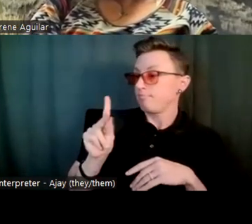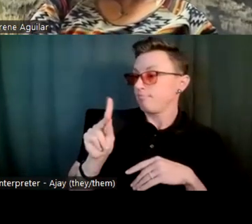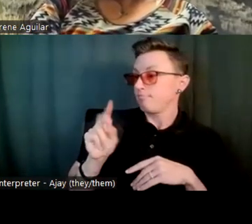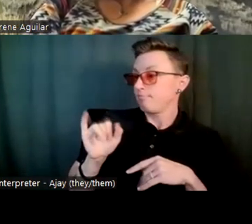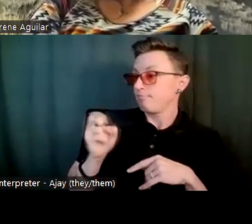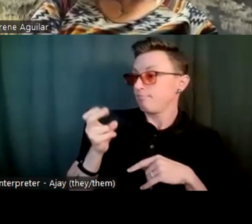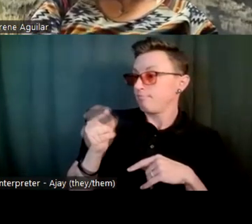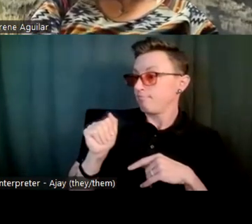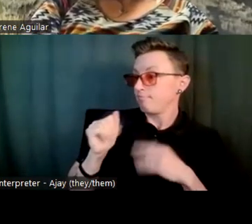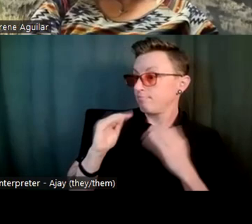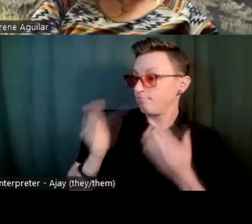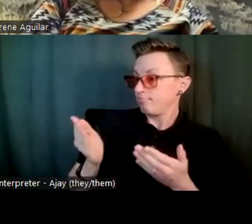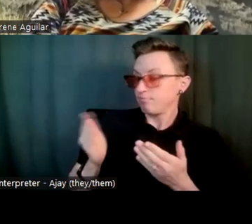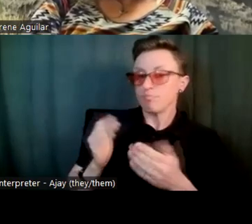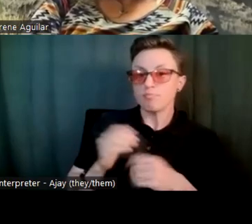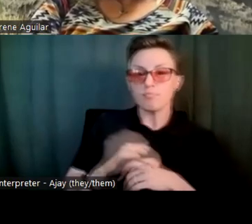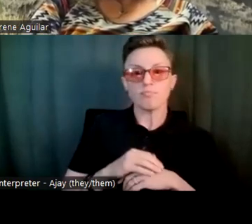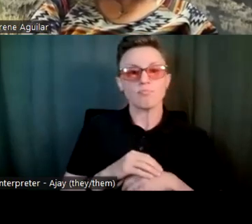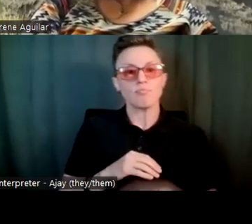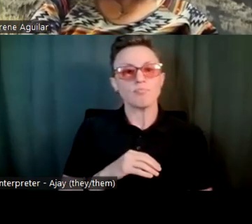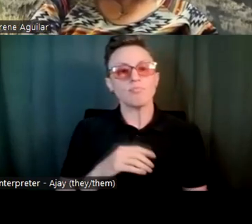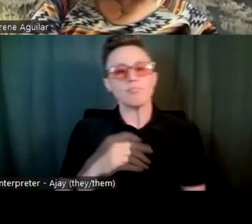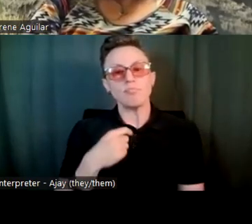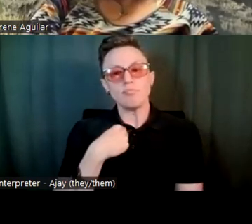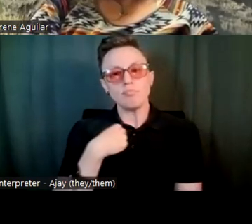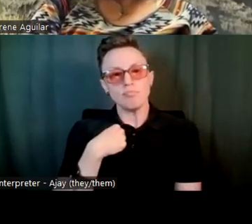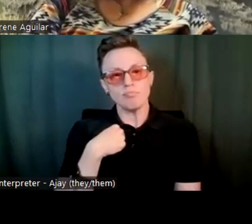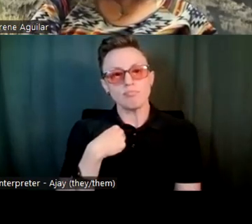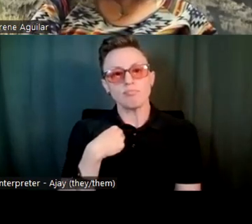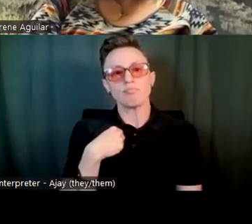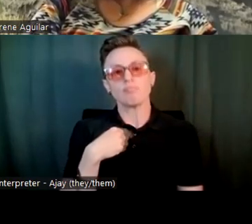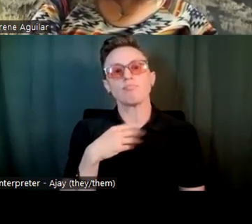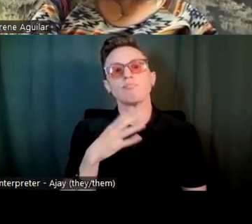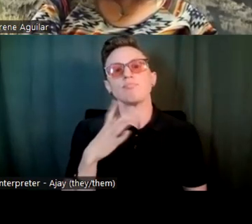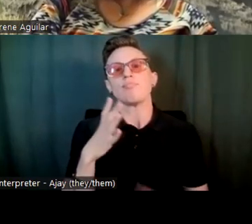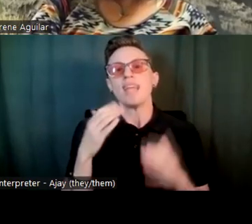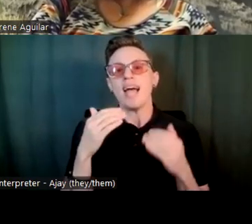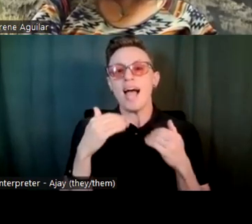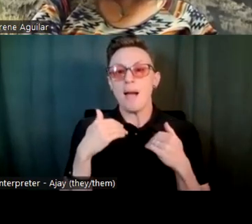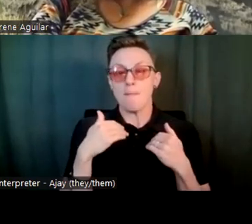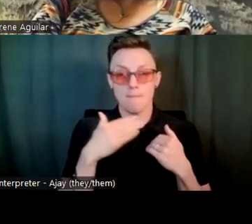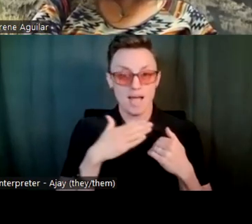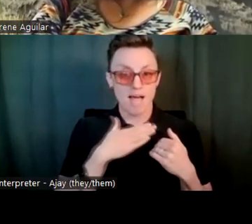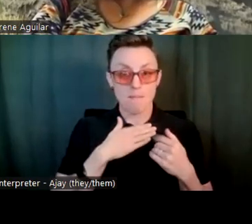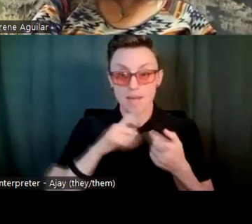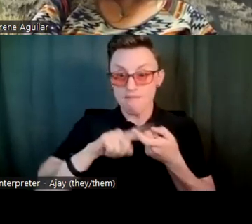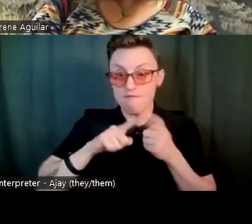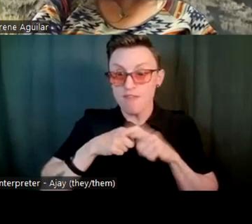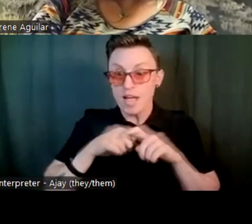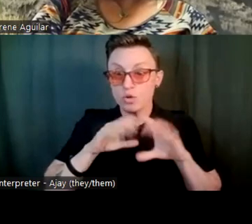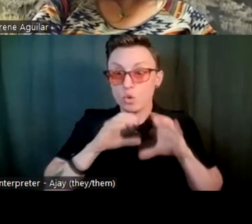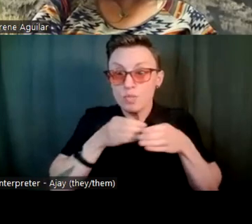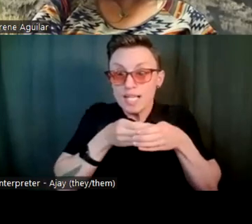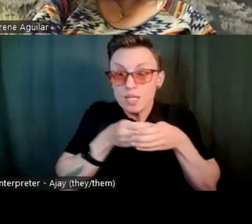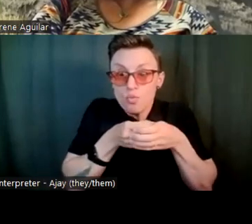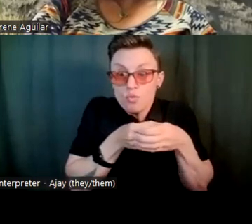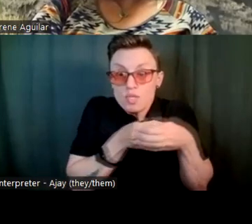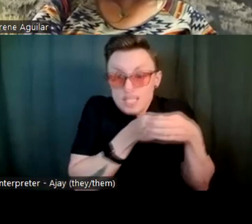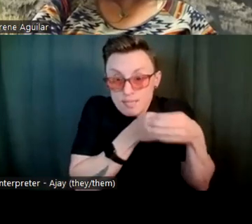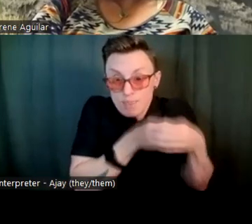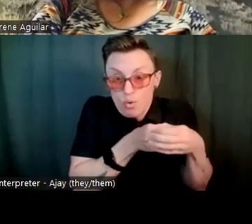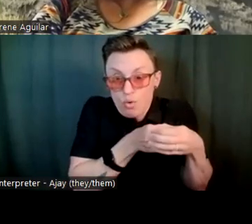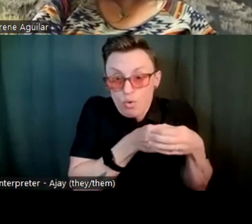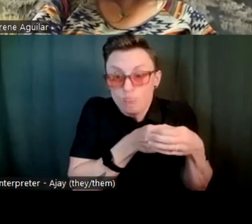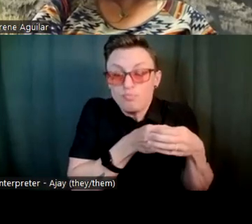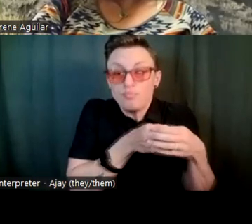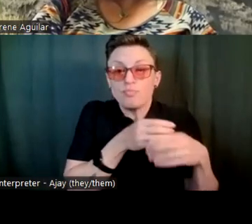Um, I have a small circle of friends that, um, I